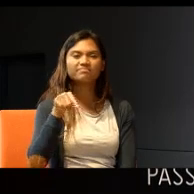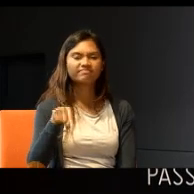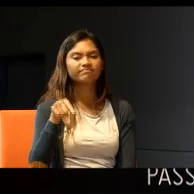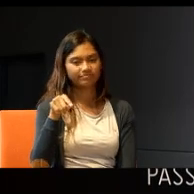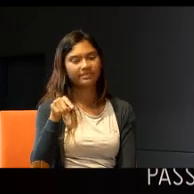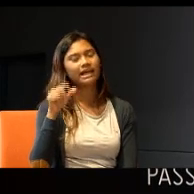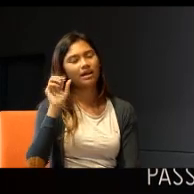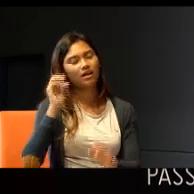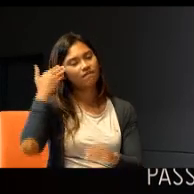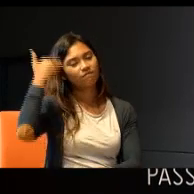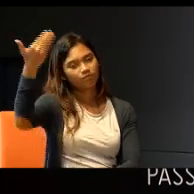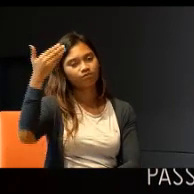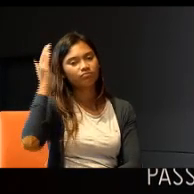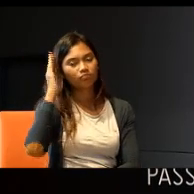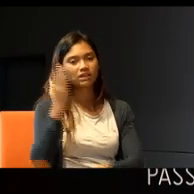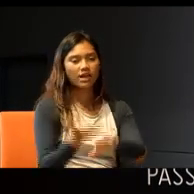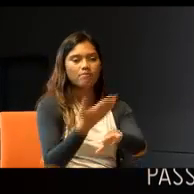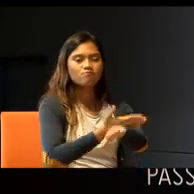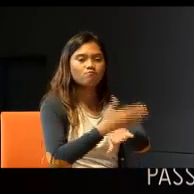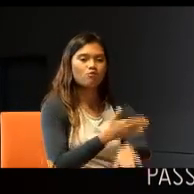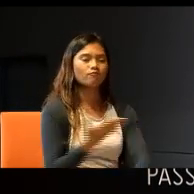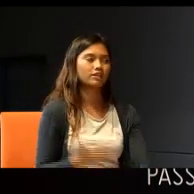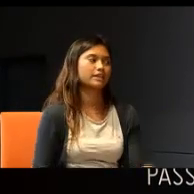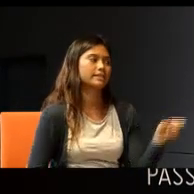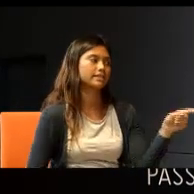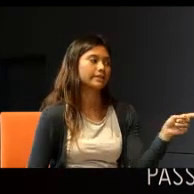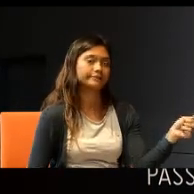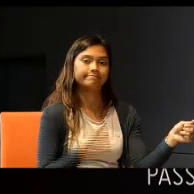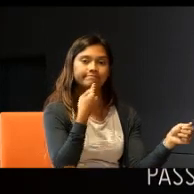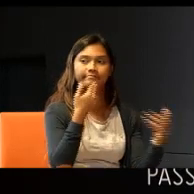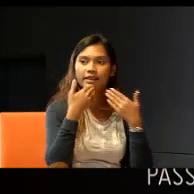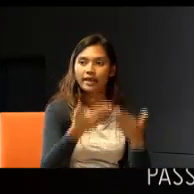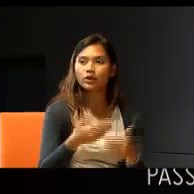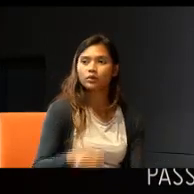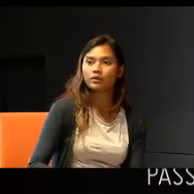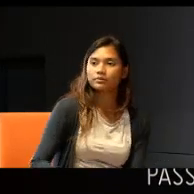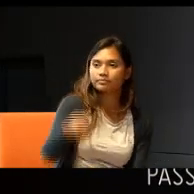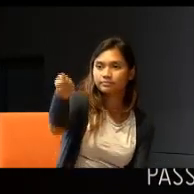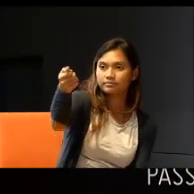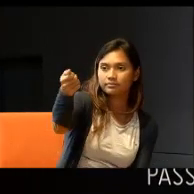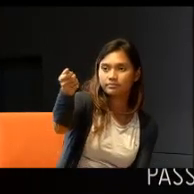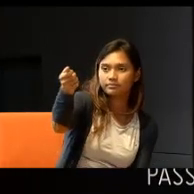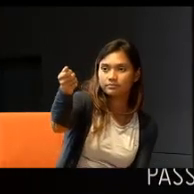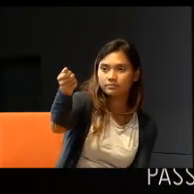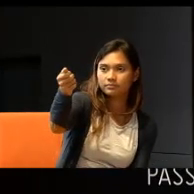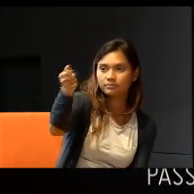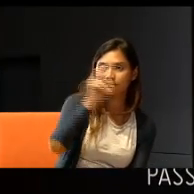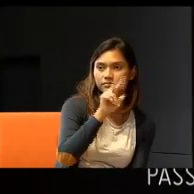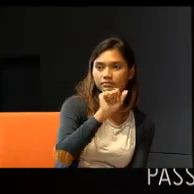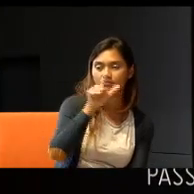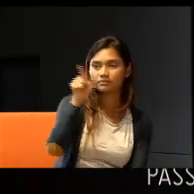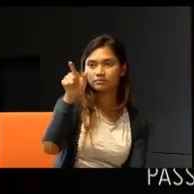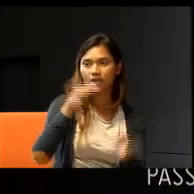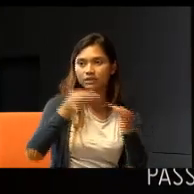to make things better. Right. Thank you. Val, you want to, explain what you do?